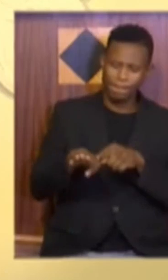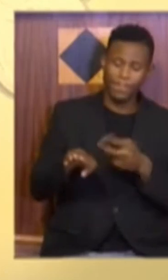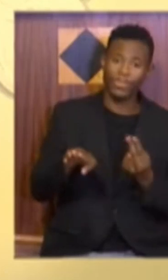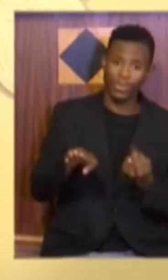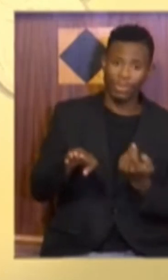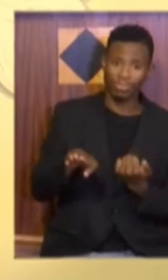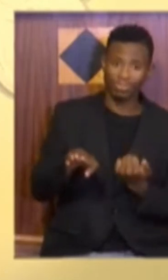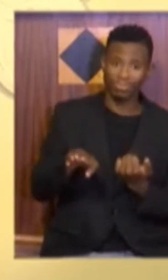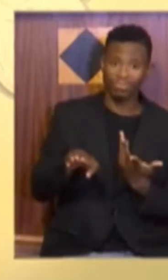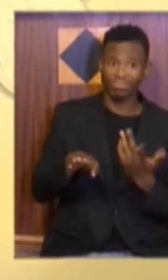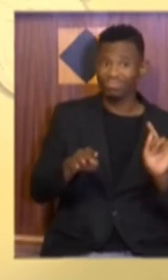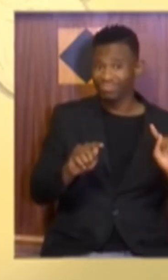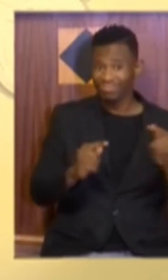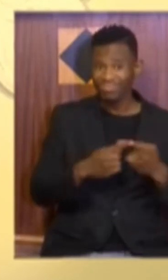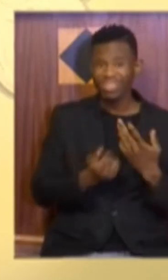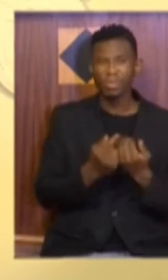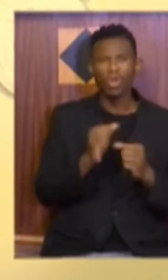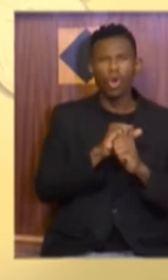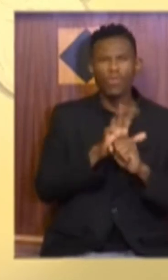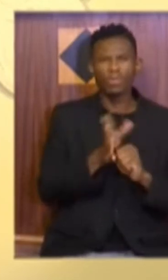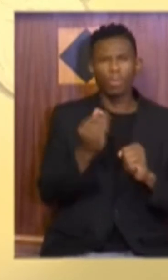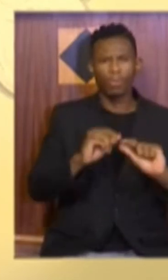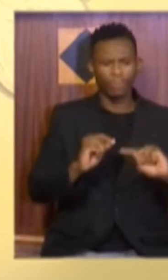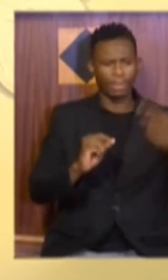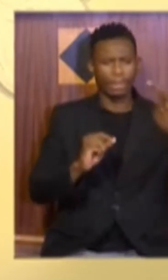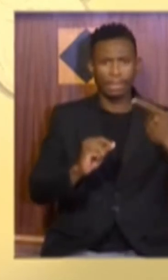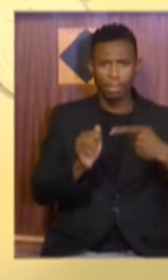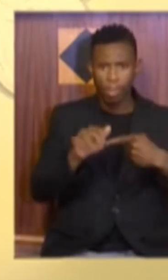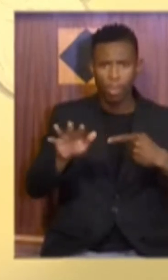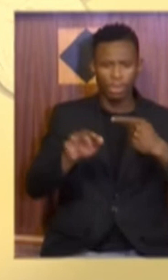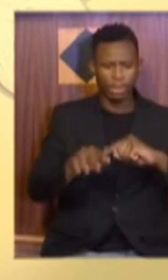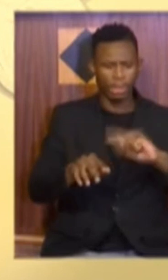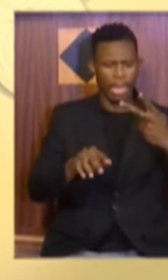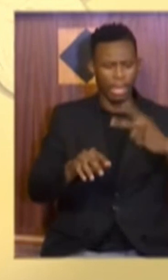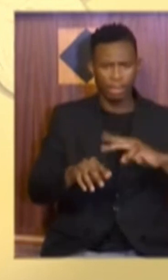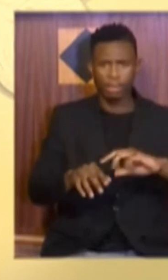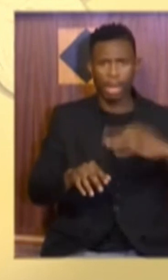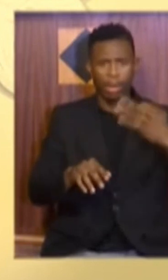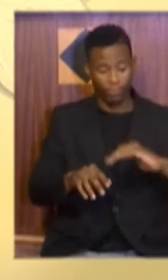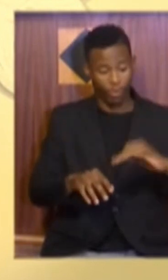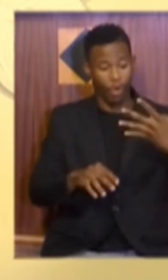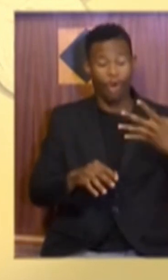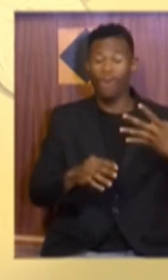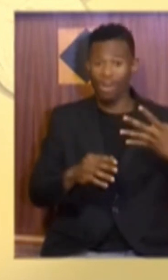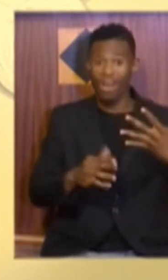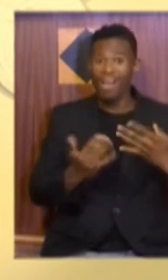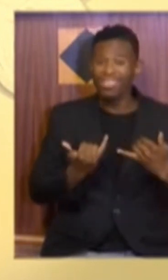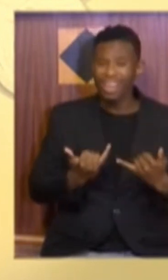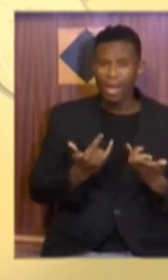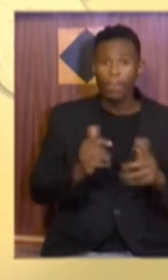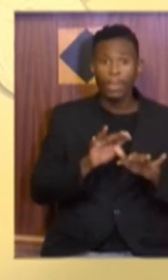After four waves of infection, fewer people are becoming severely ill and requiring